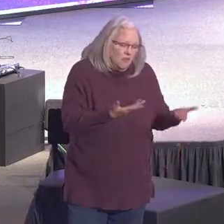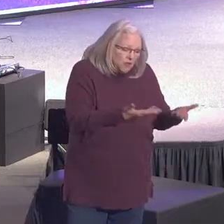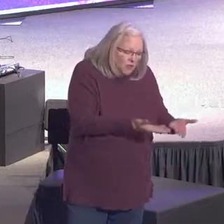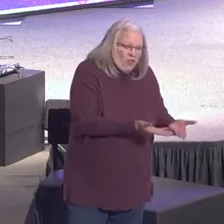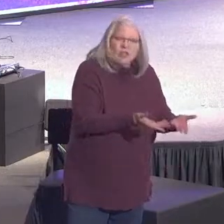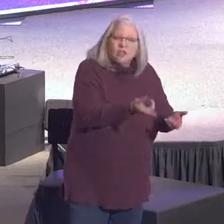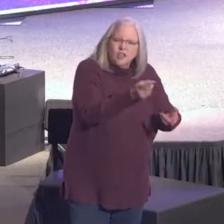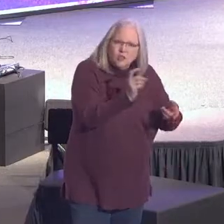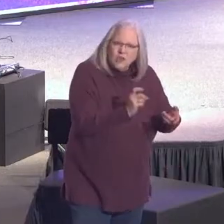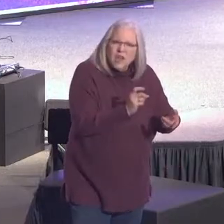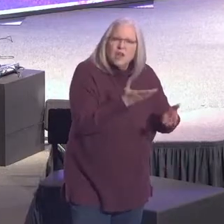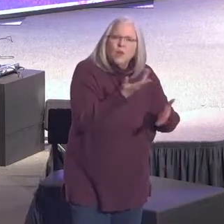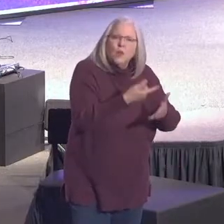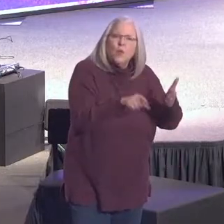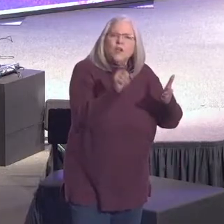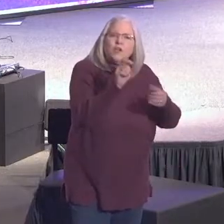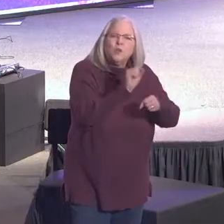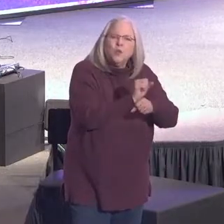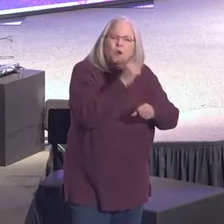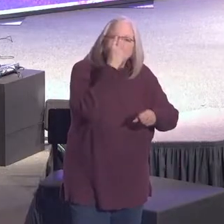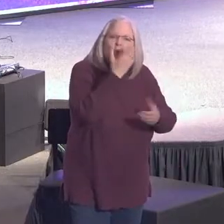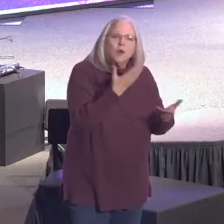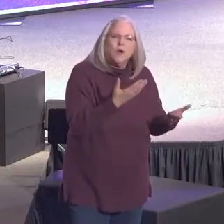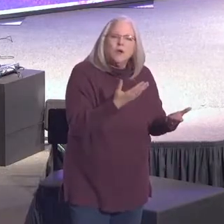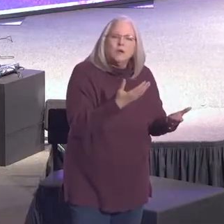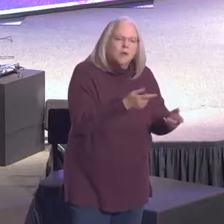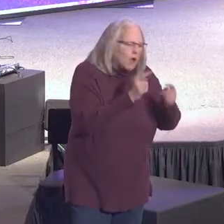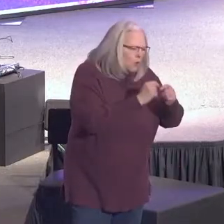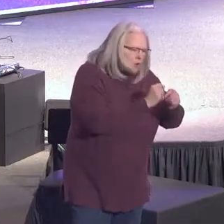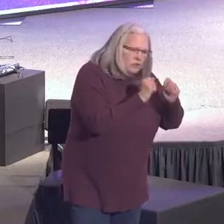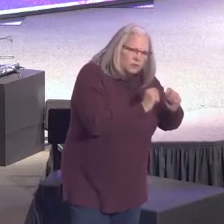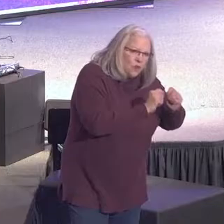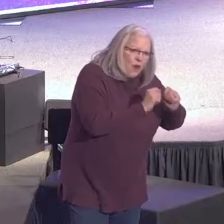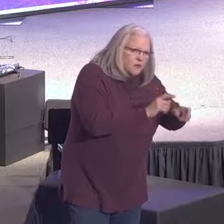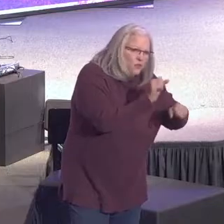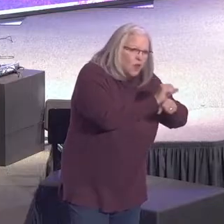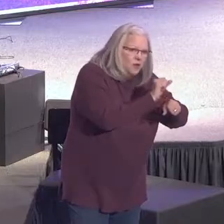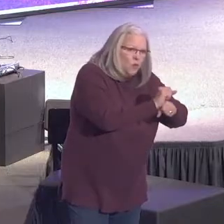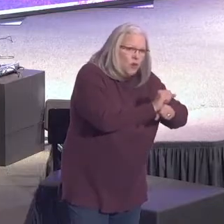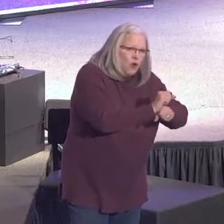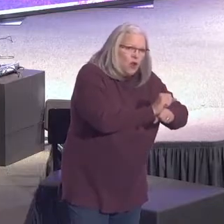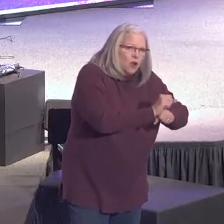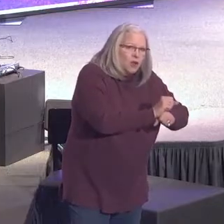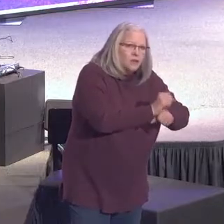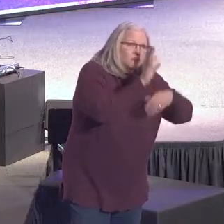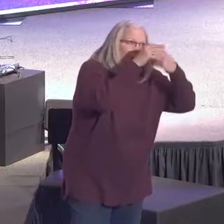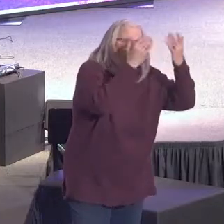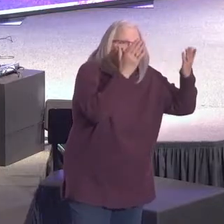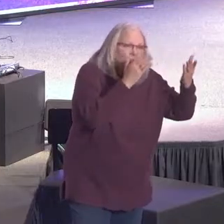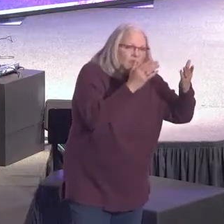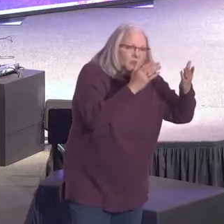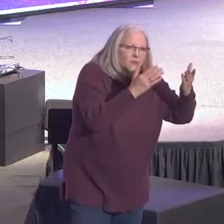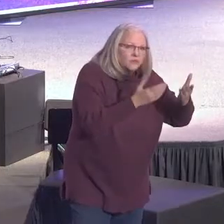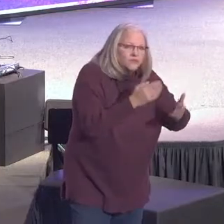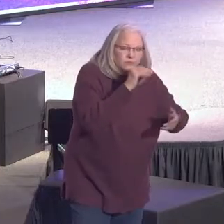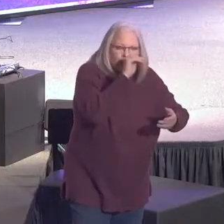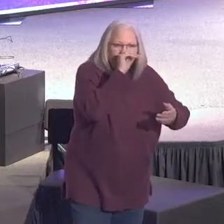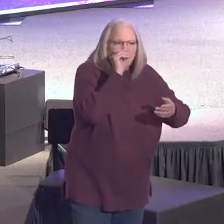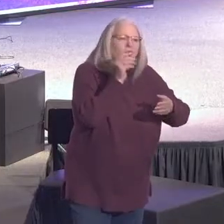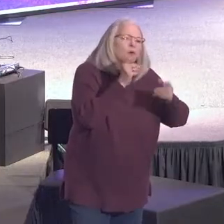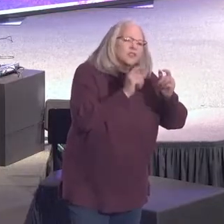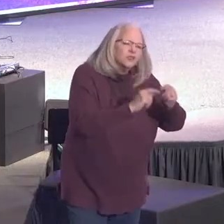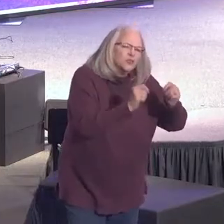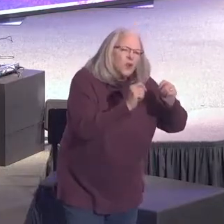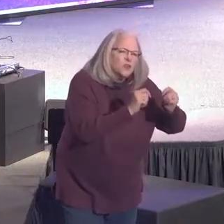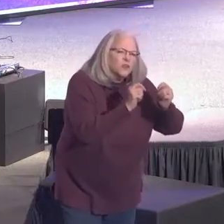deeds. That's religion. Always trying to work for it. Always trying to achieve it. Always